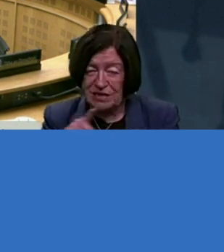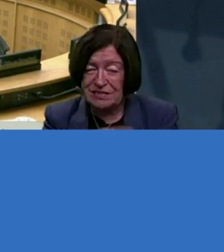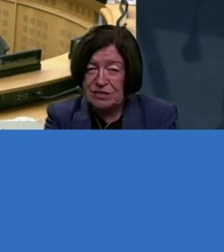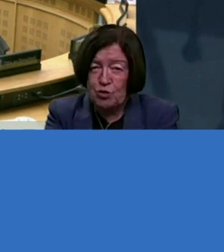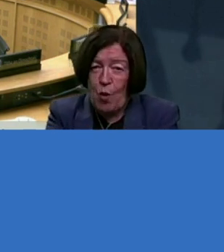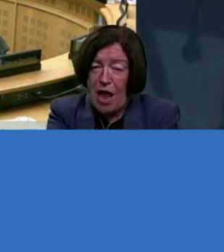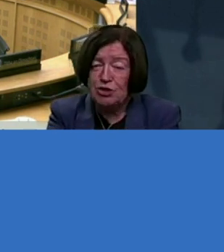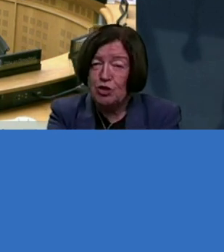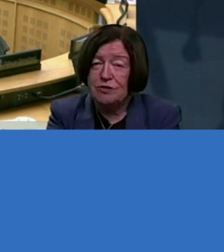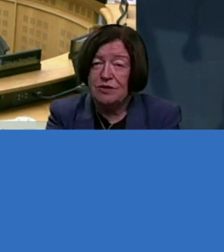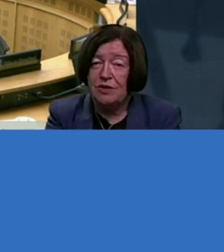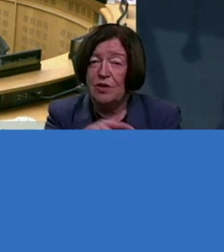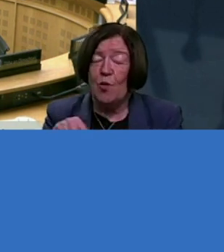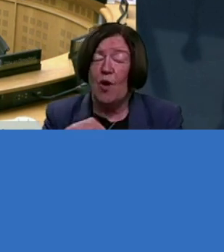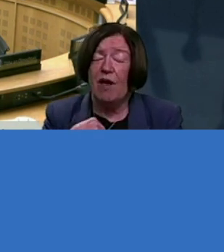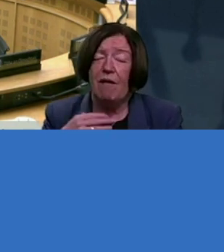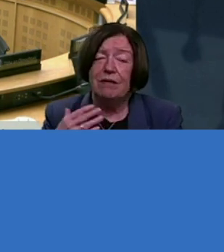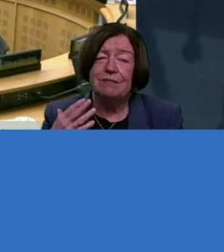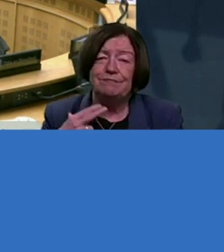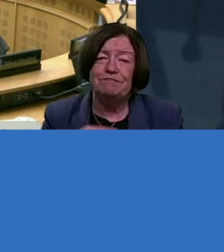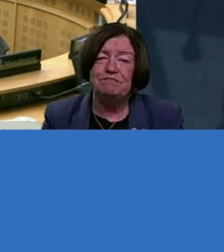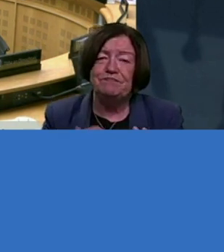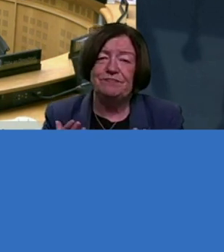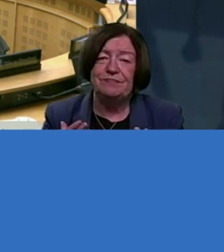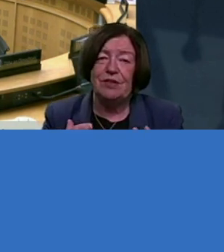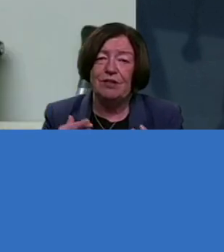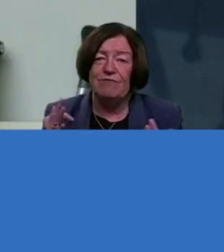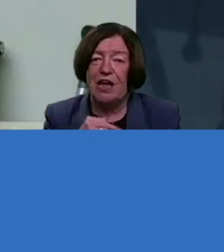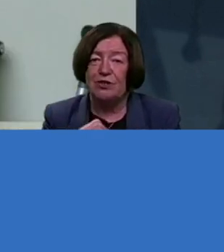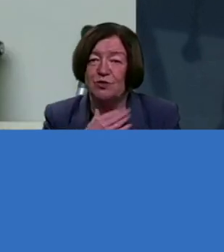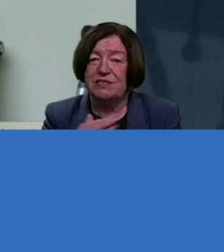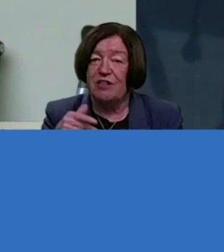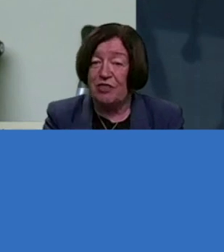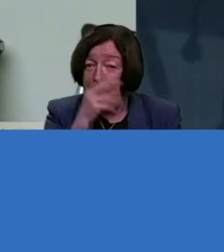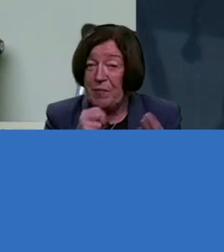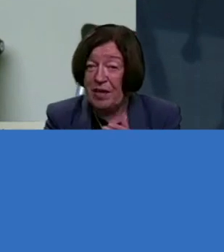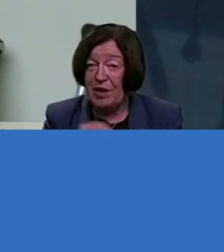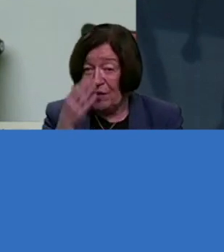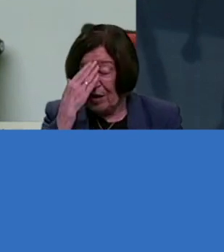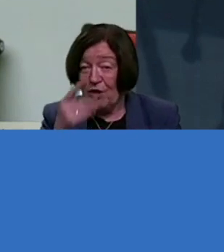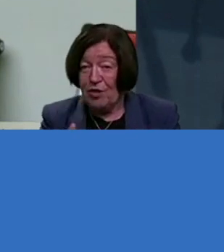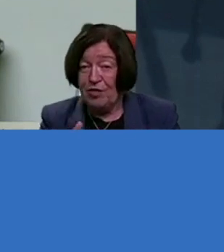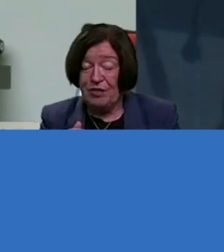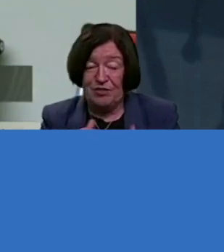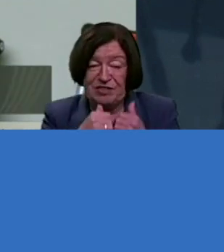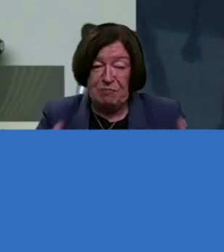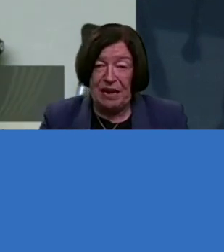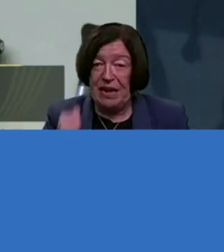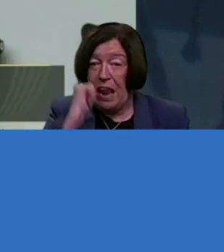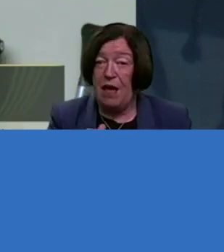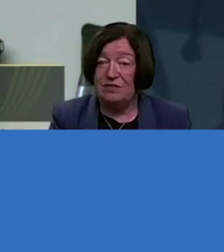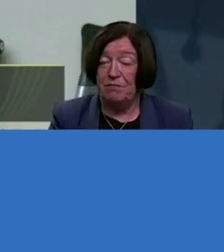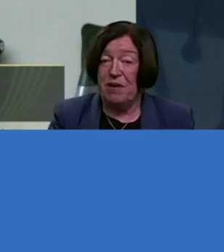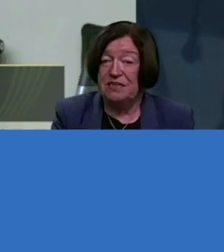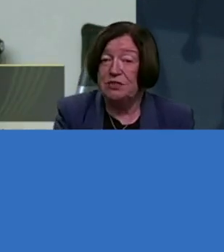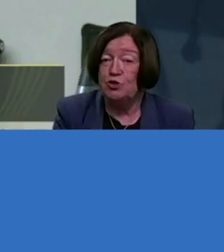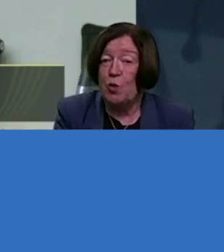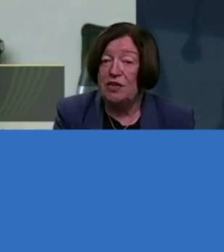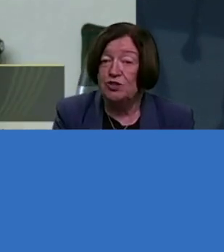where we're almost scared to start that business because we know the disability allowance, in my case, would just be